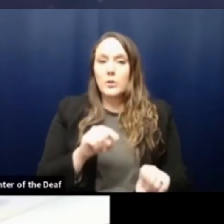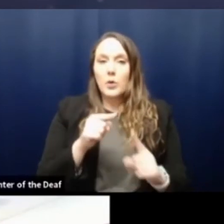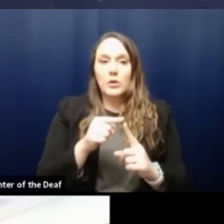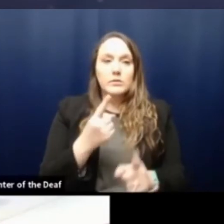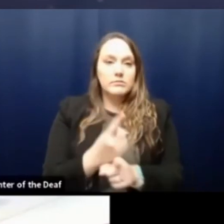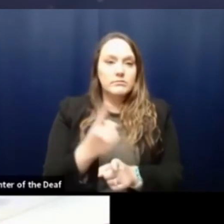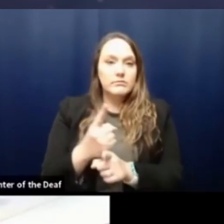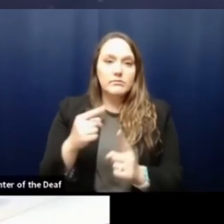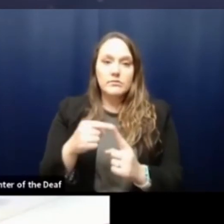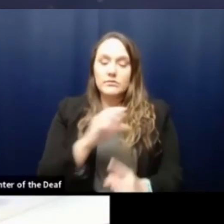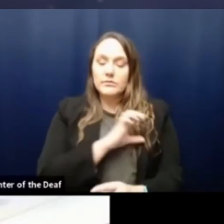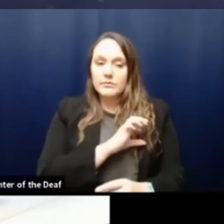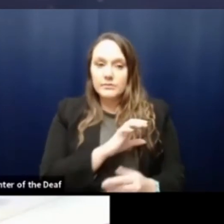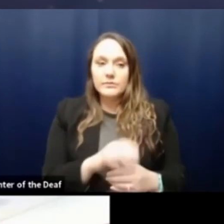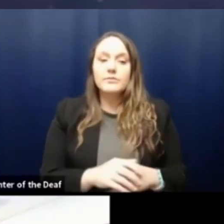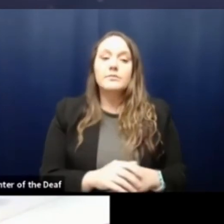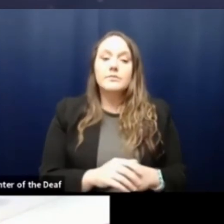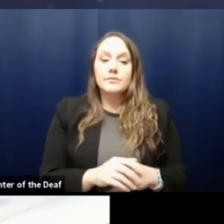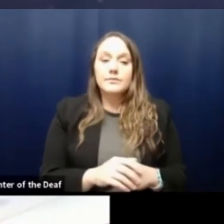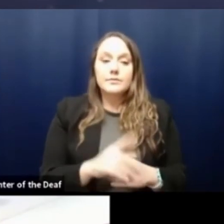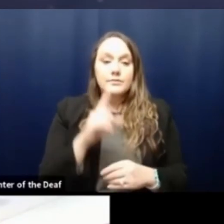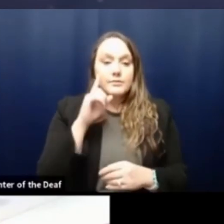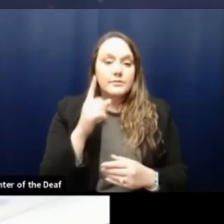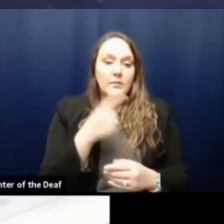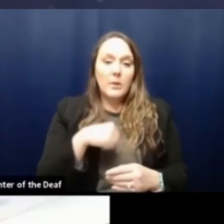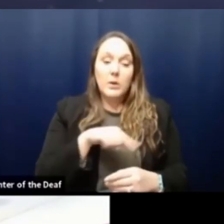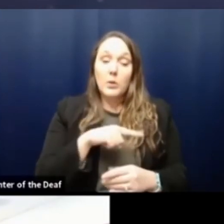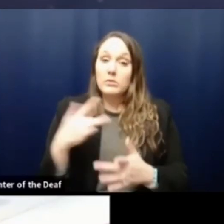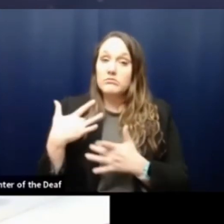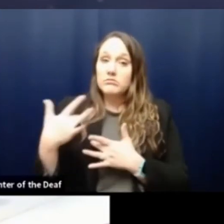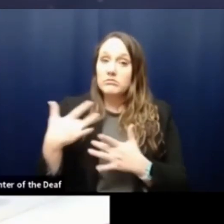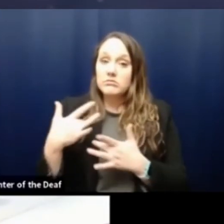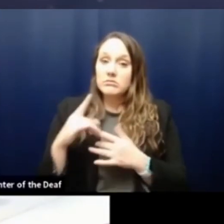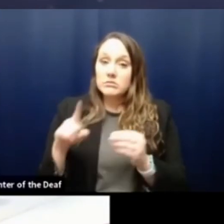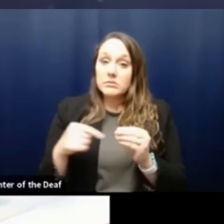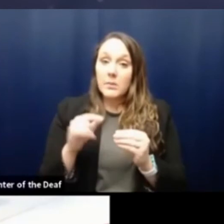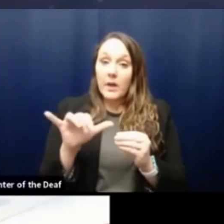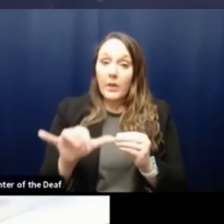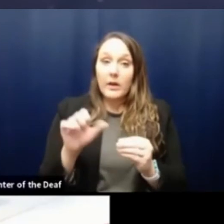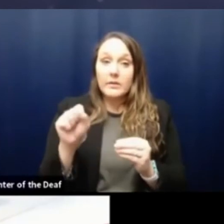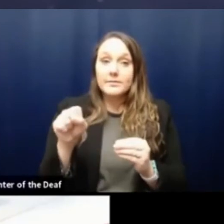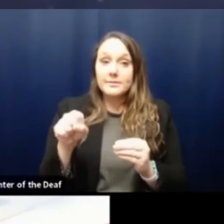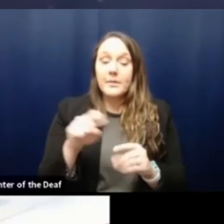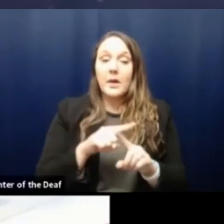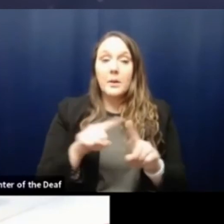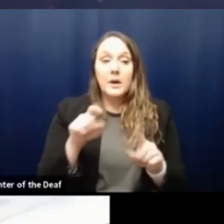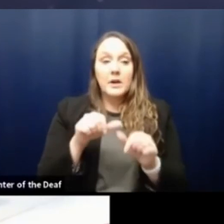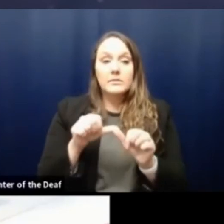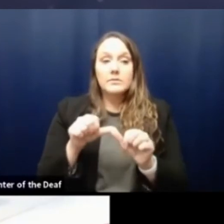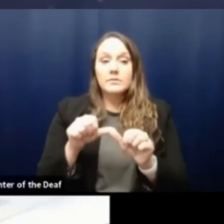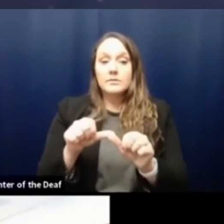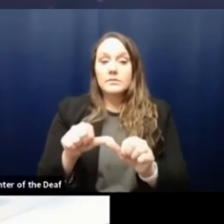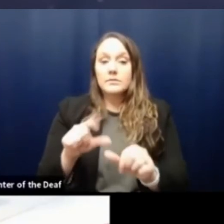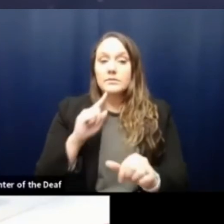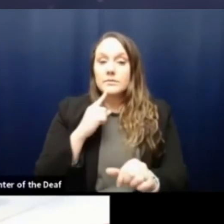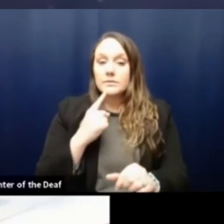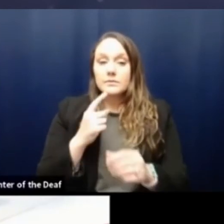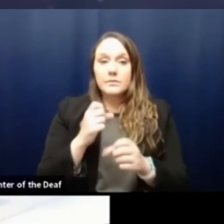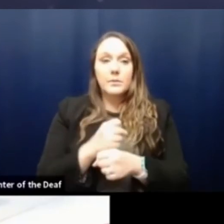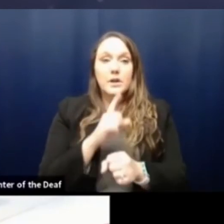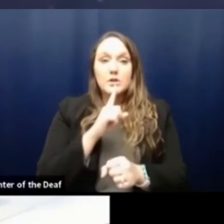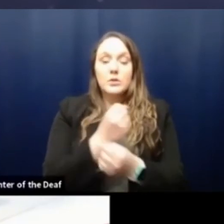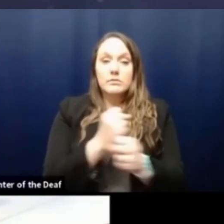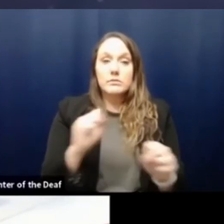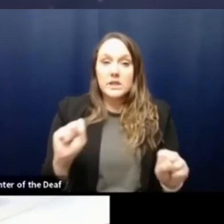to the authorities. Um, and you know, we're certainly concerned about those things and we'll continue to be vigilant and, uh, ensuring safety